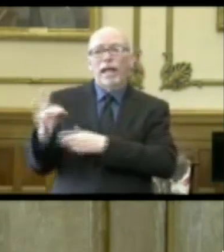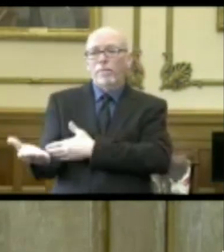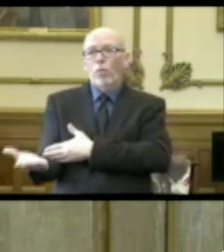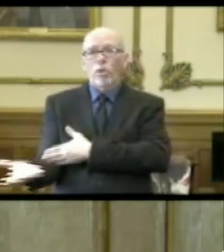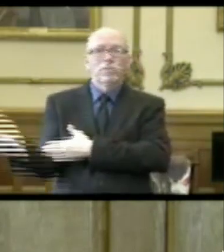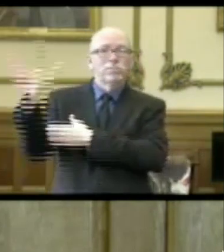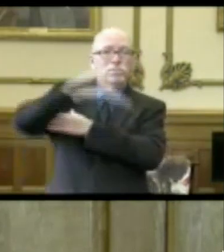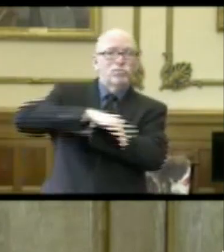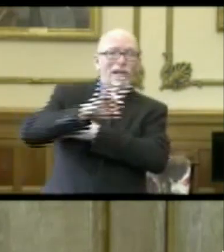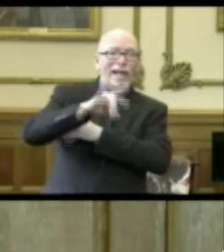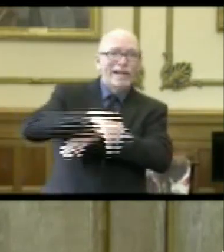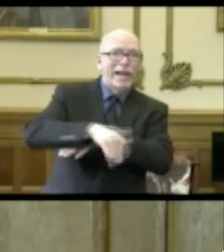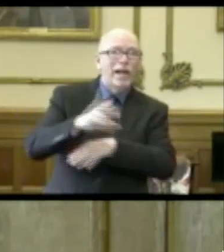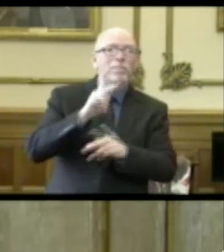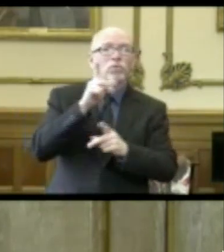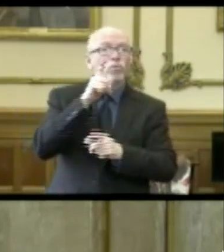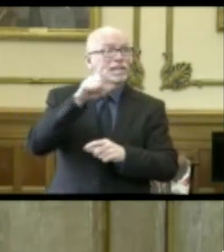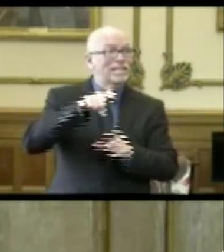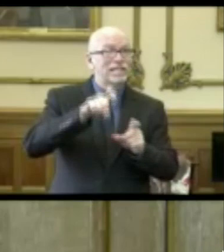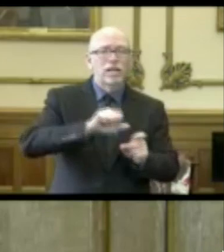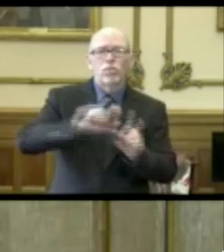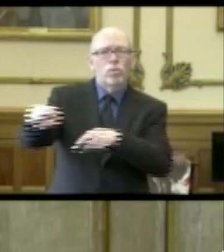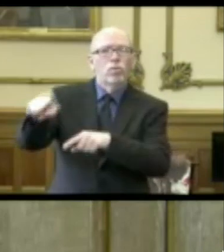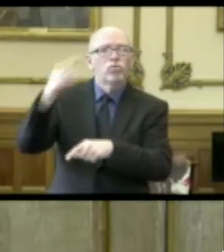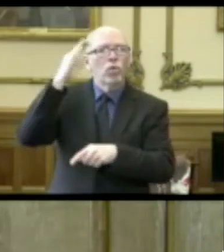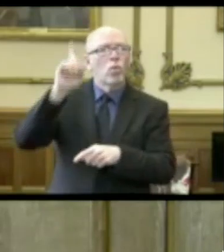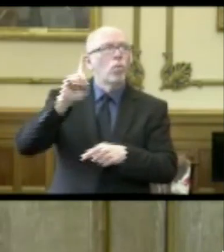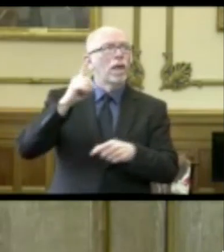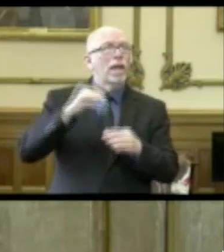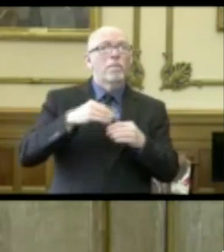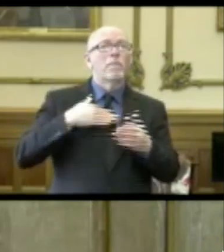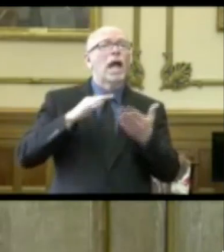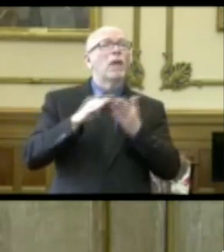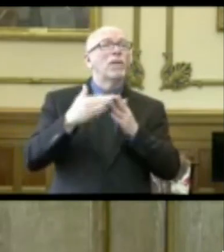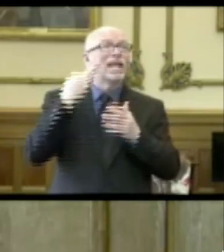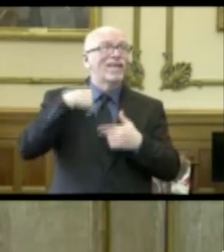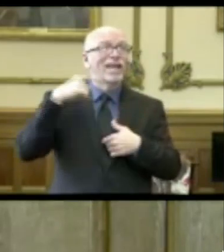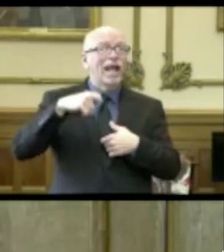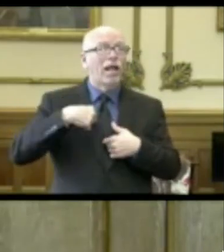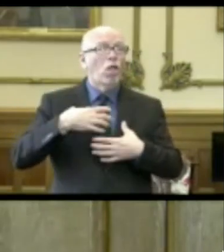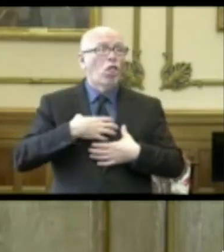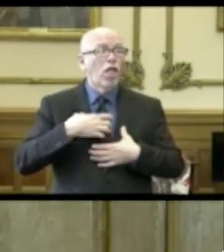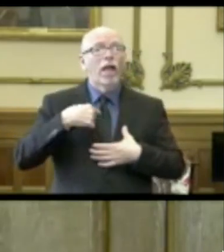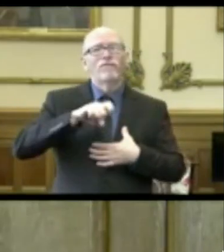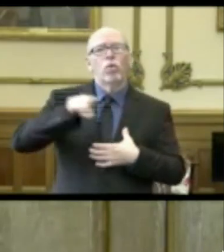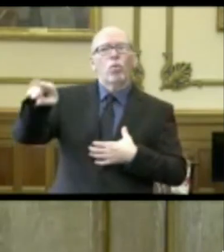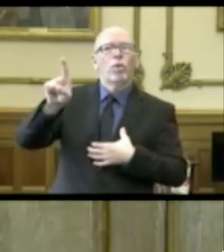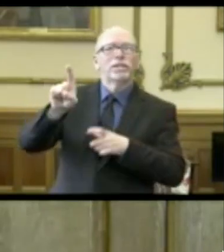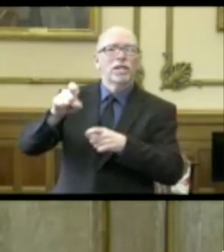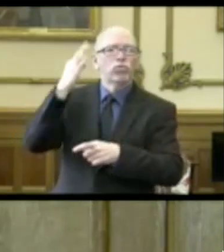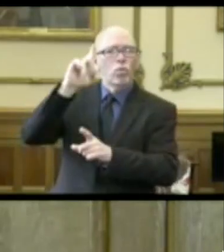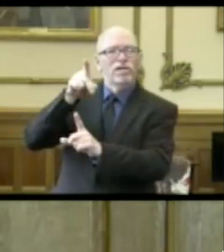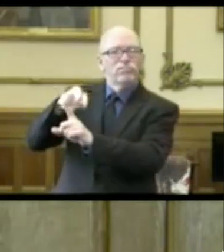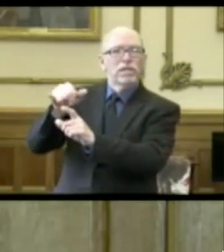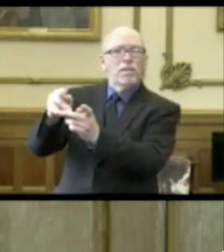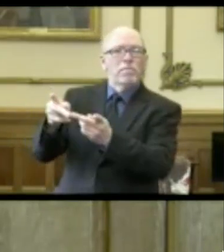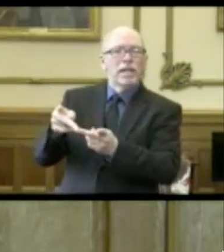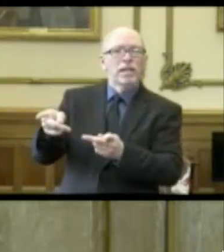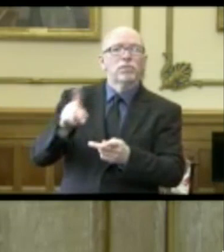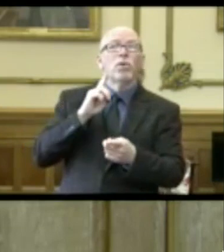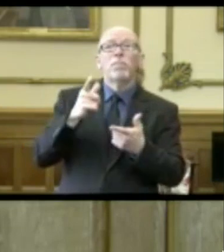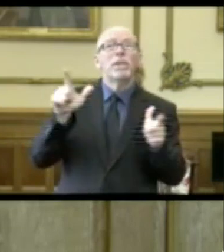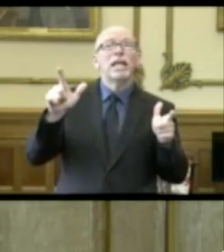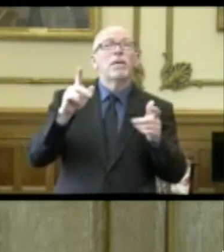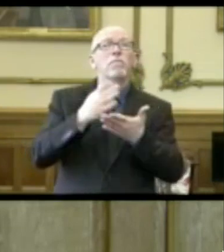eight at night so that individuals that need to be tested know in their community where they can go to get this testing done. And a big part of that is